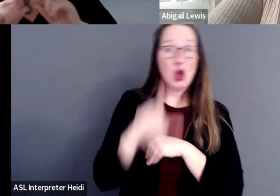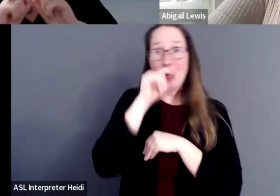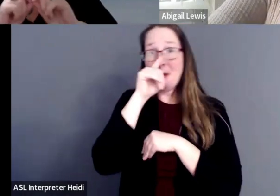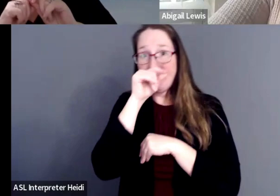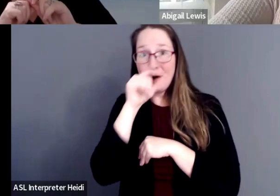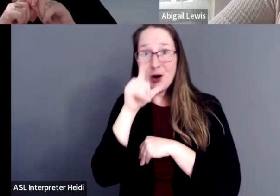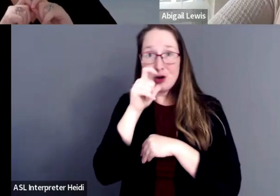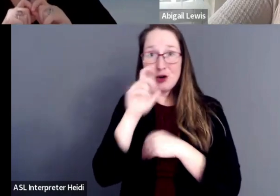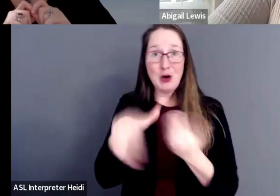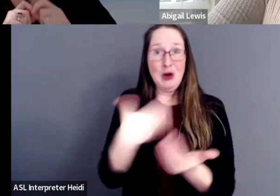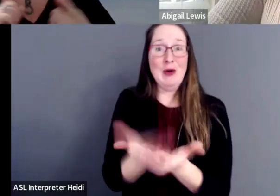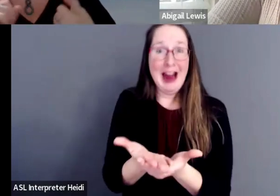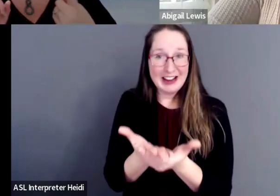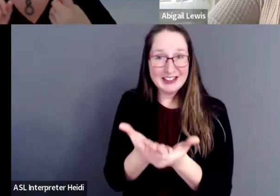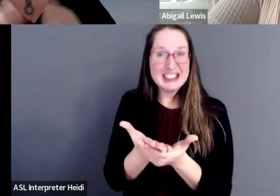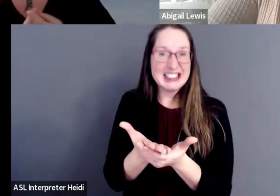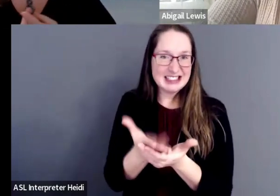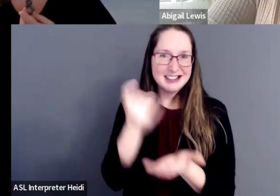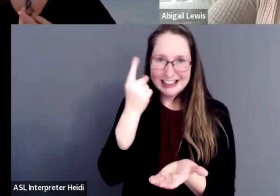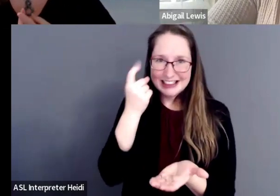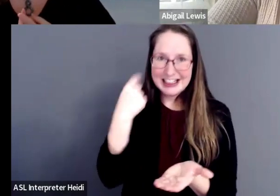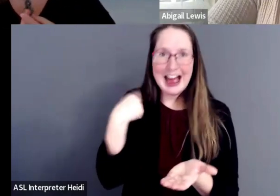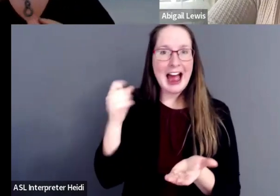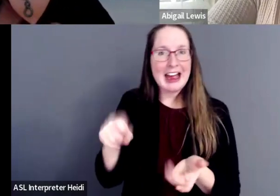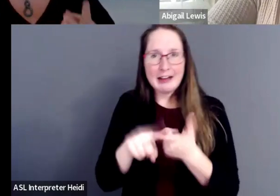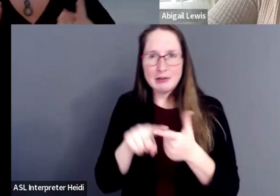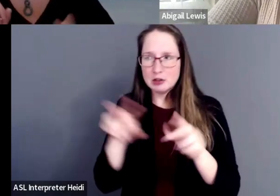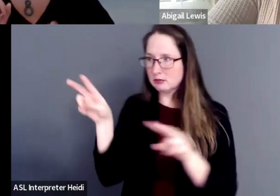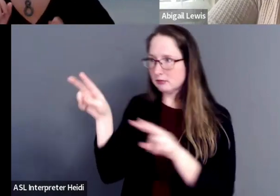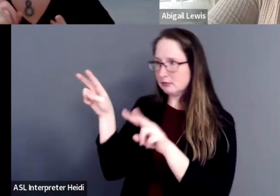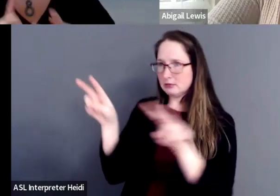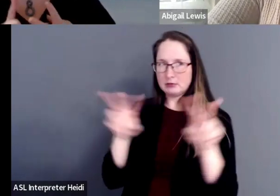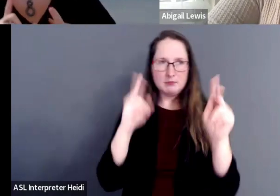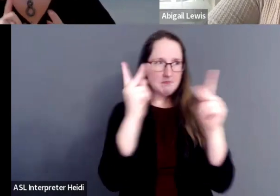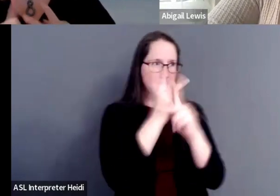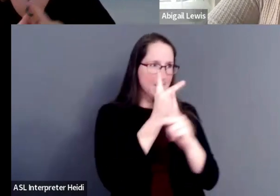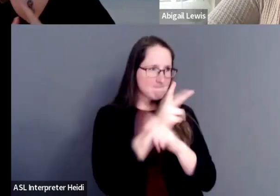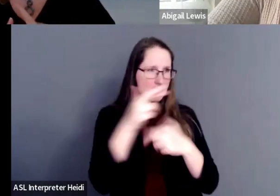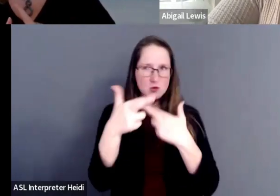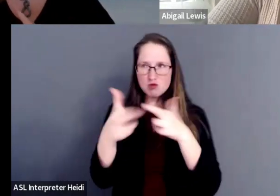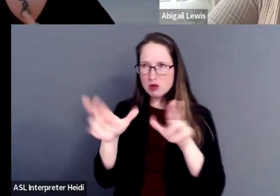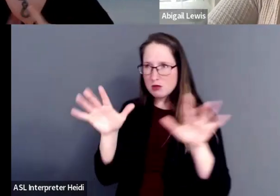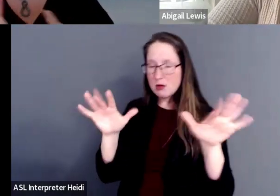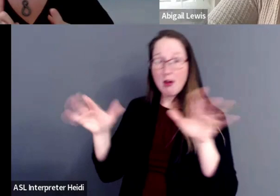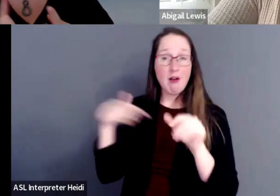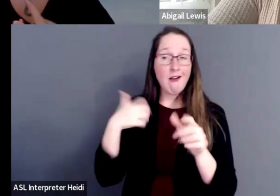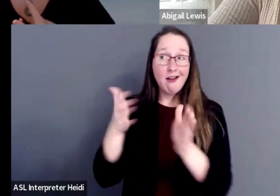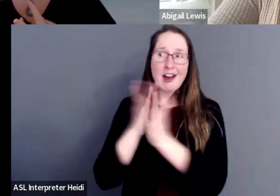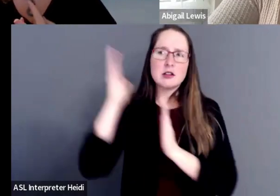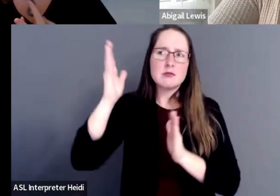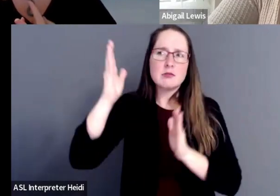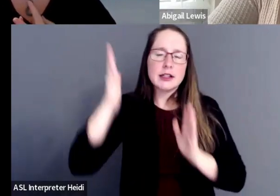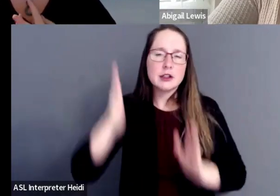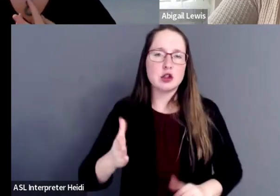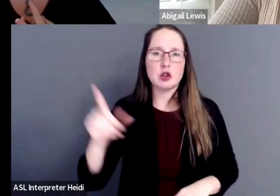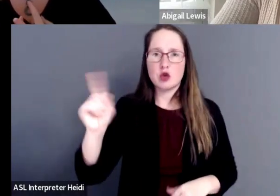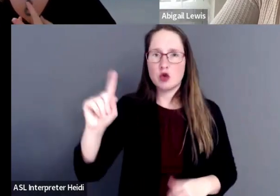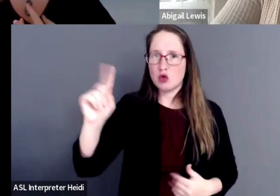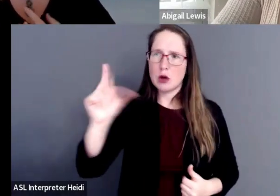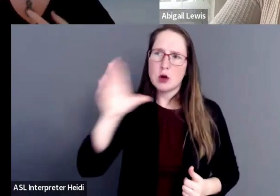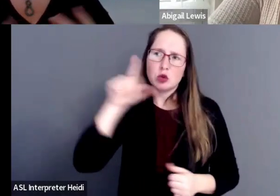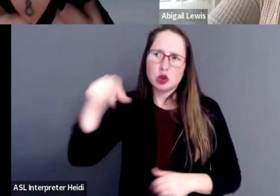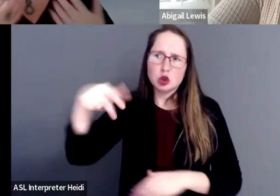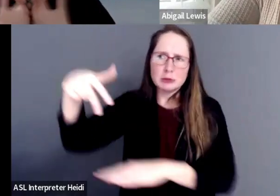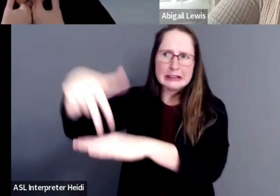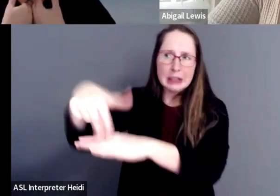because I have to scope out the room. I ask the presenter, where will you